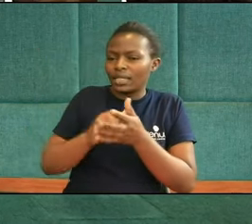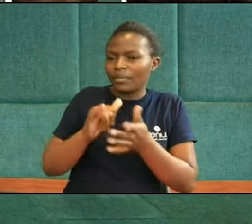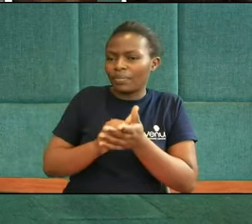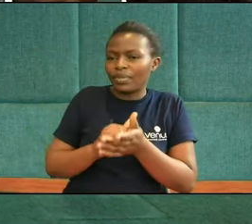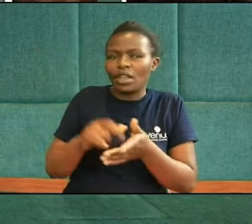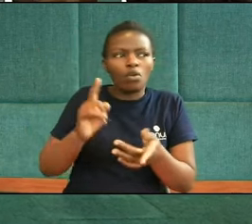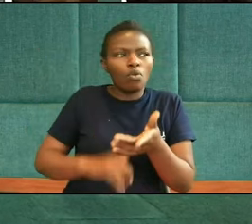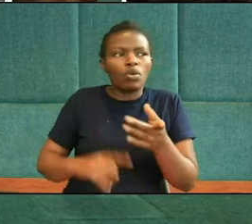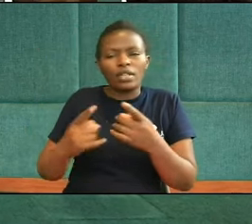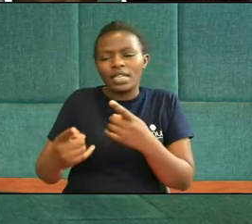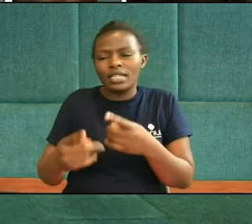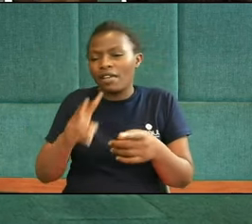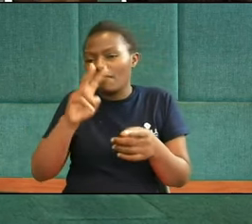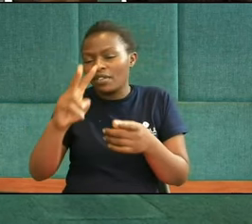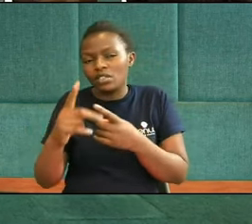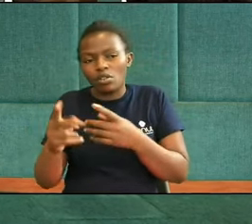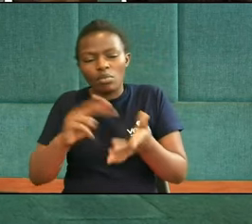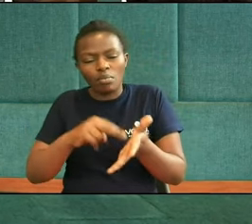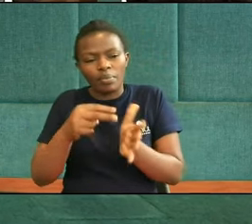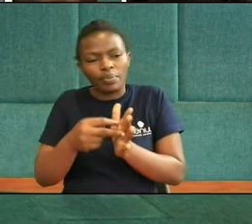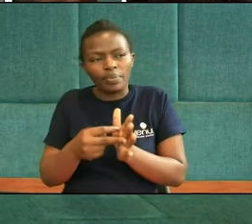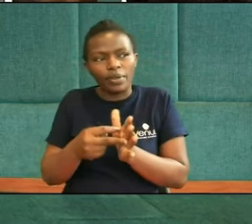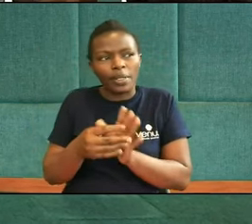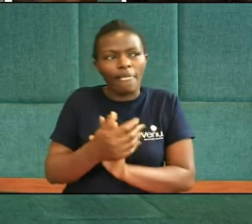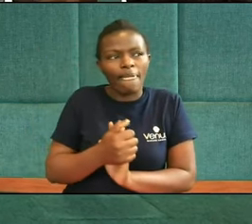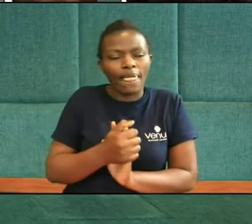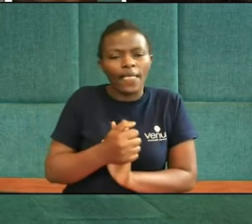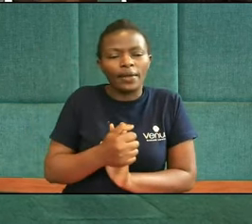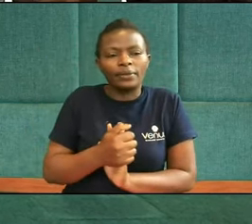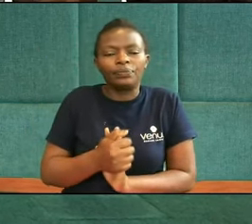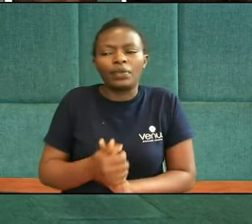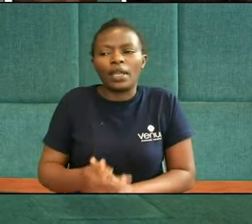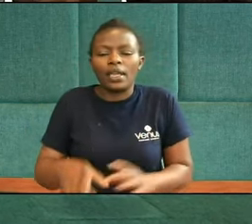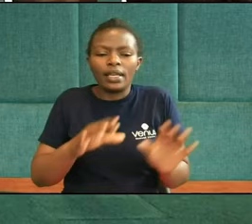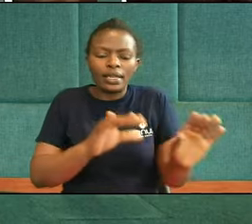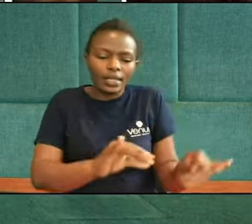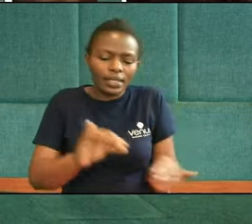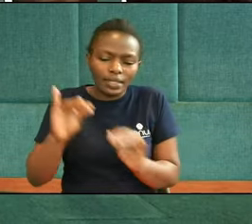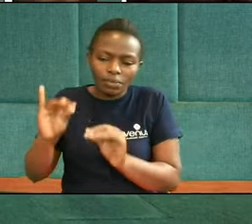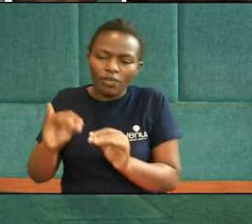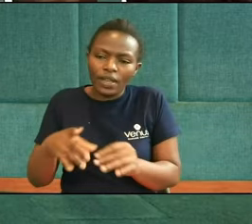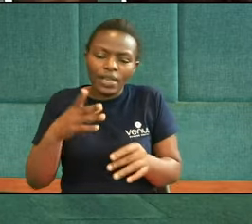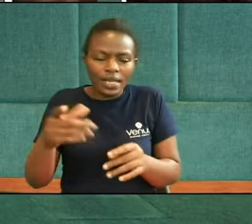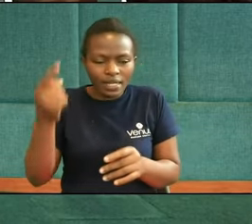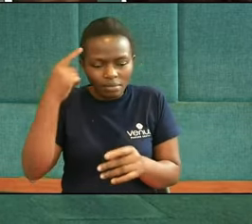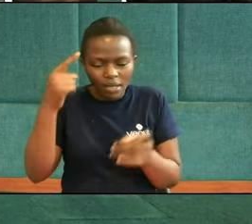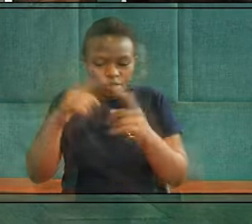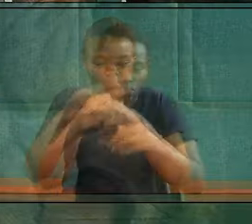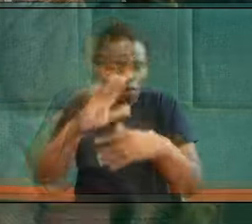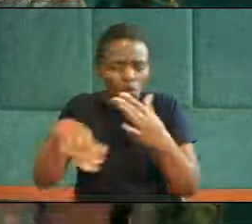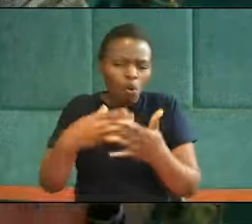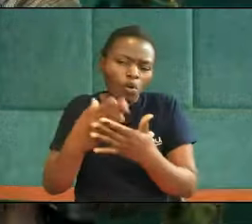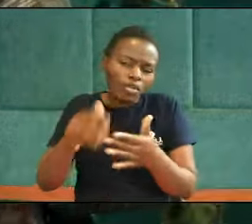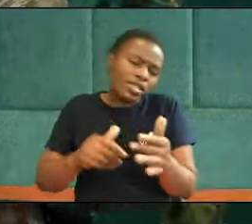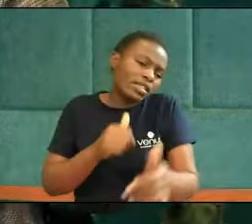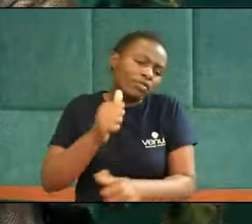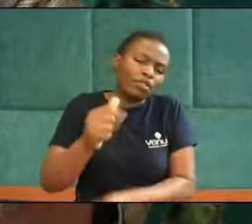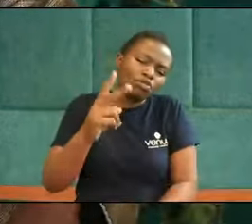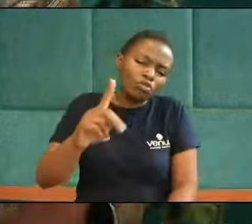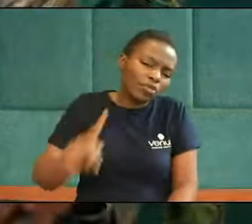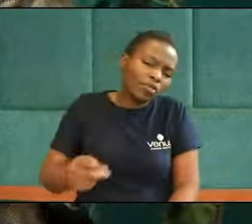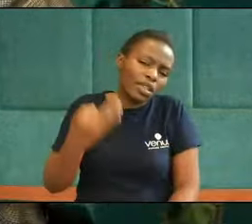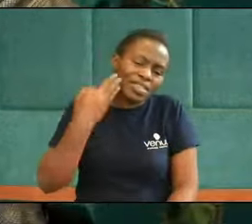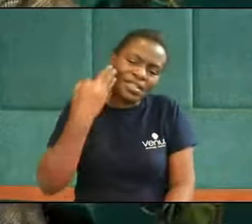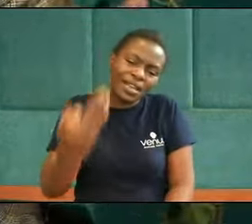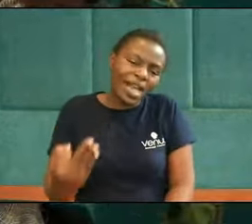mean He's trying to extrapolate his mind To 2,300 days in the future And he's just exhausted You know He's